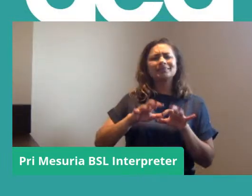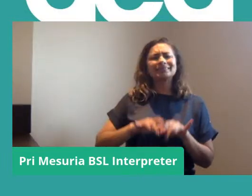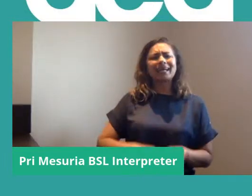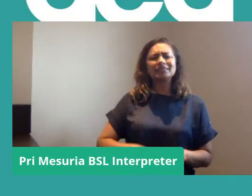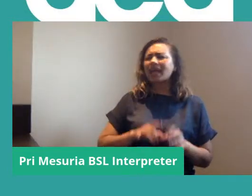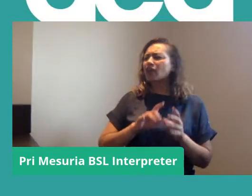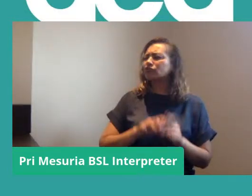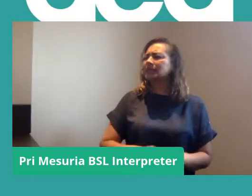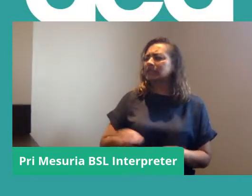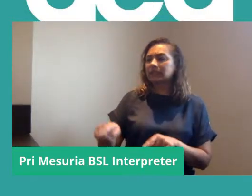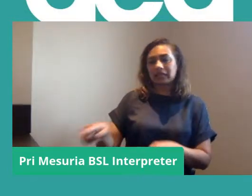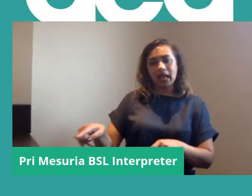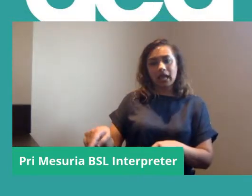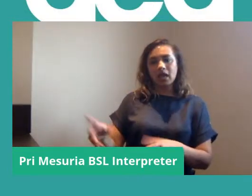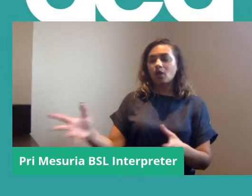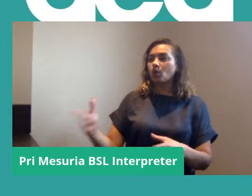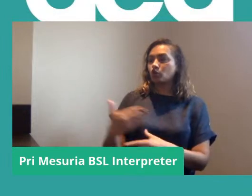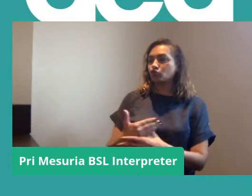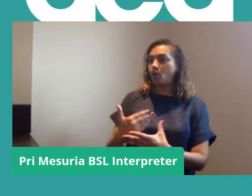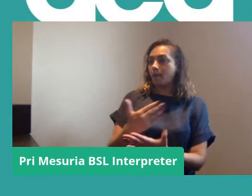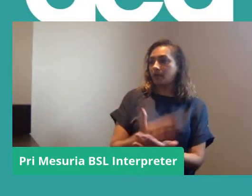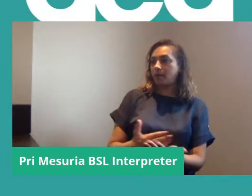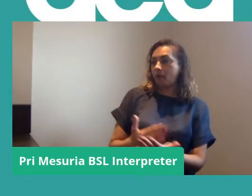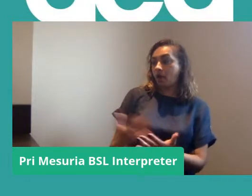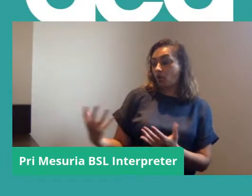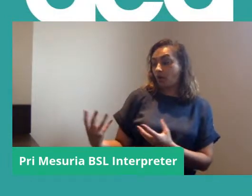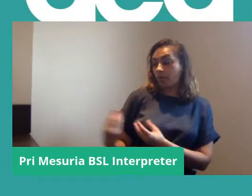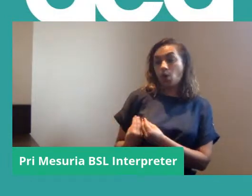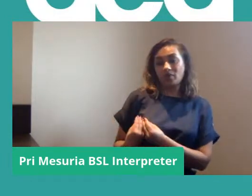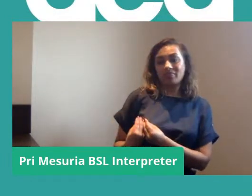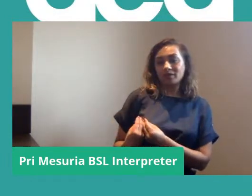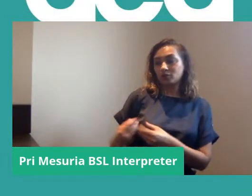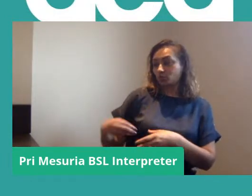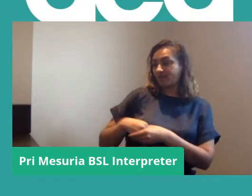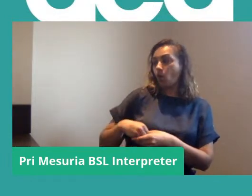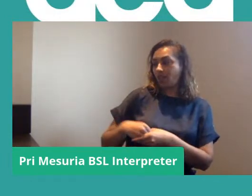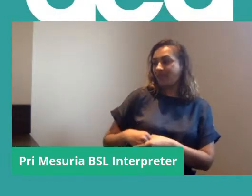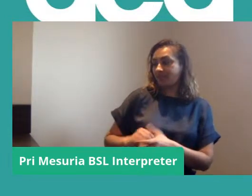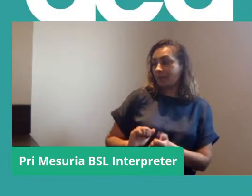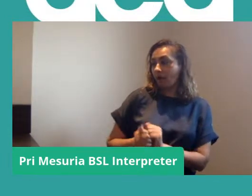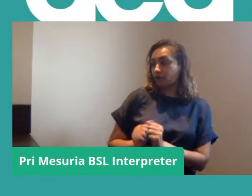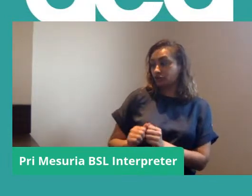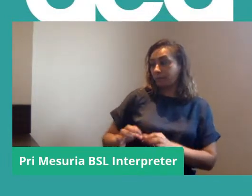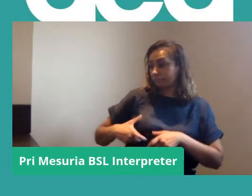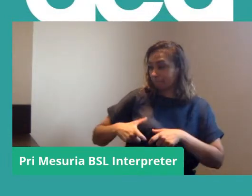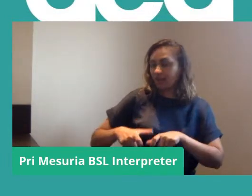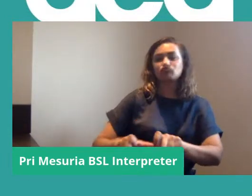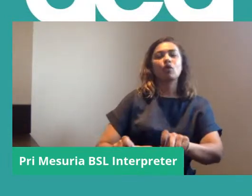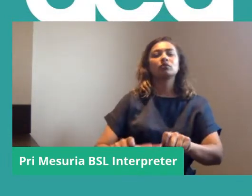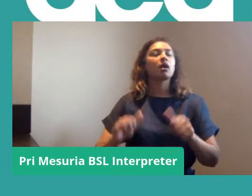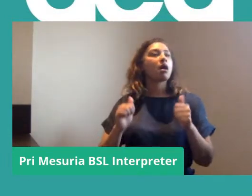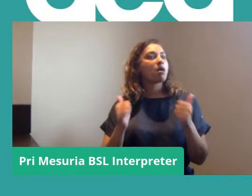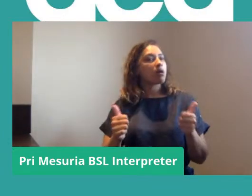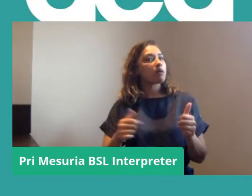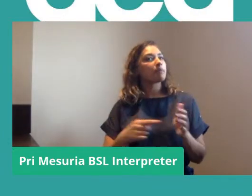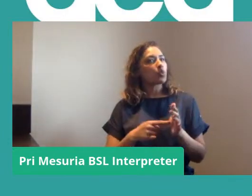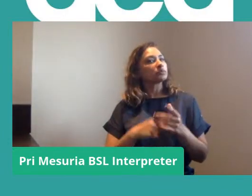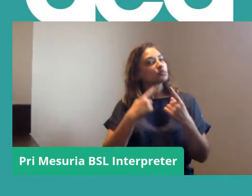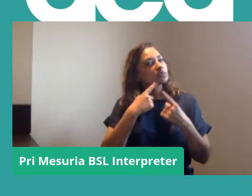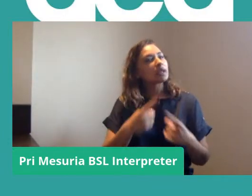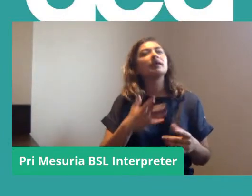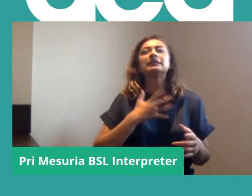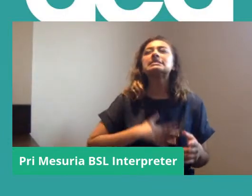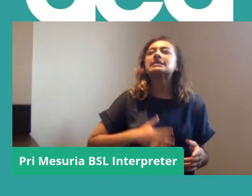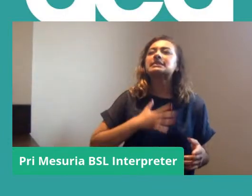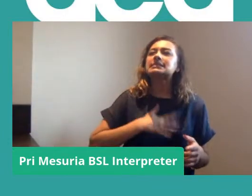dispute. He is now job sharing this job with me, so we've carried on that partnership. And that's quite a crucial thing to say as well, because you